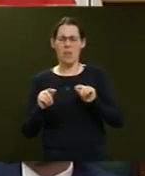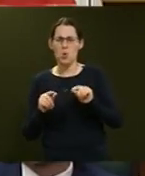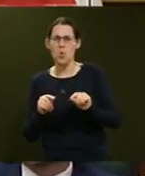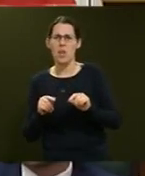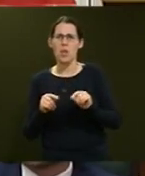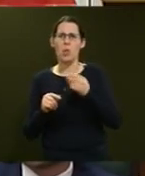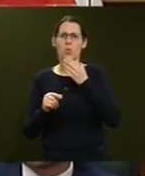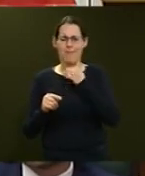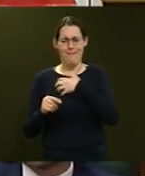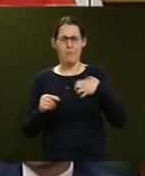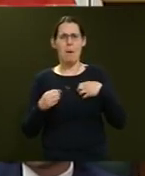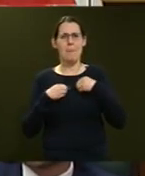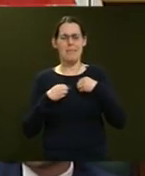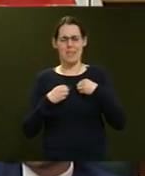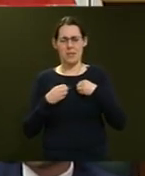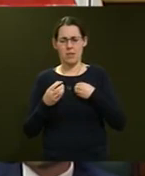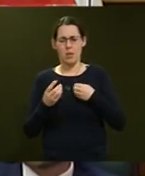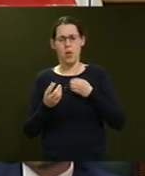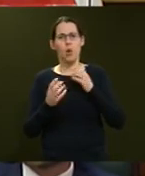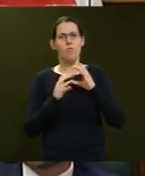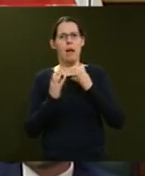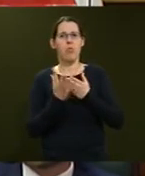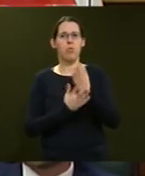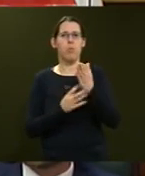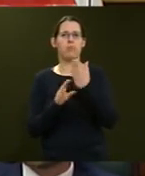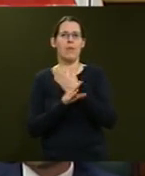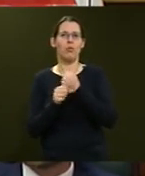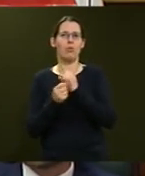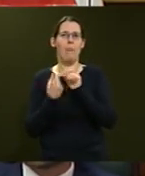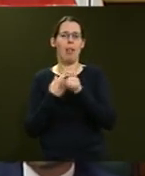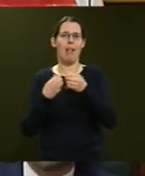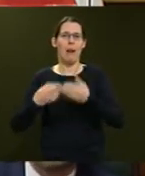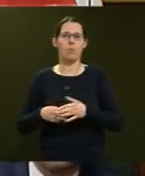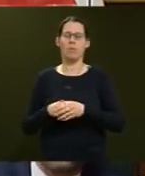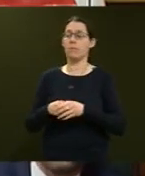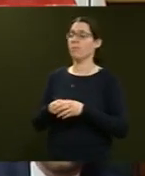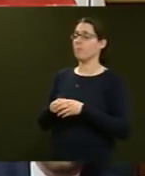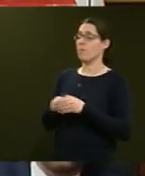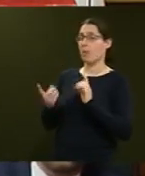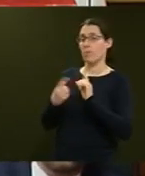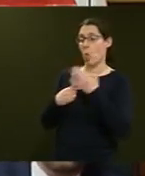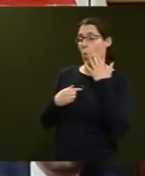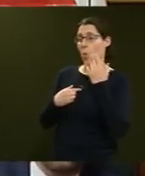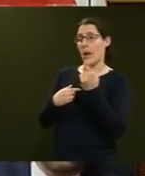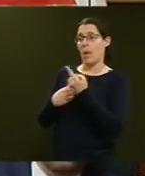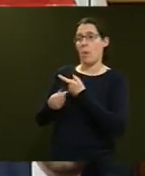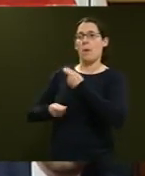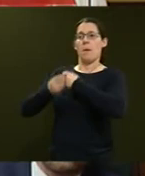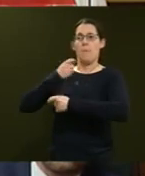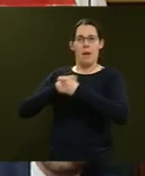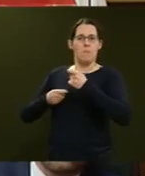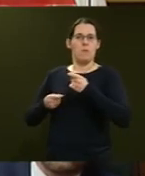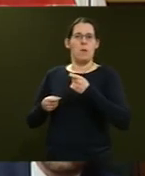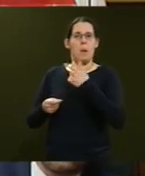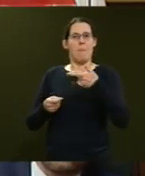Mr Speaker, one of the things we learn on becoming Ministers is that we receive a lot of correspondence from a lot of different sources to a lot of